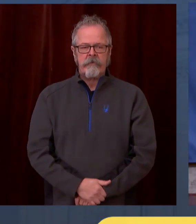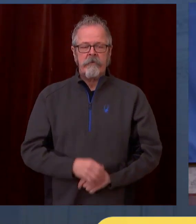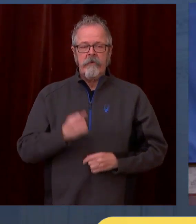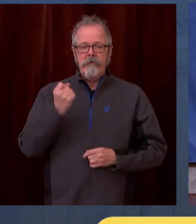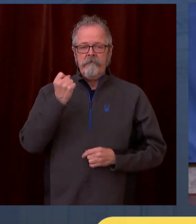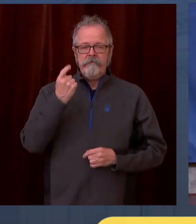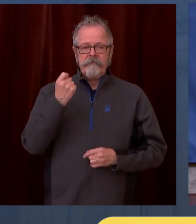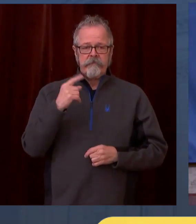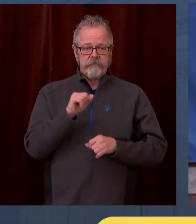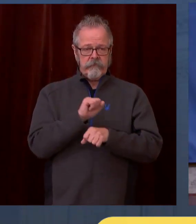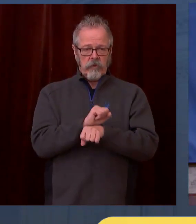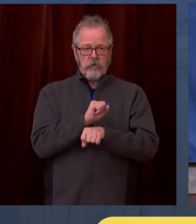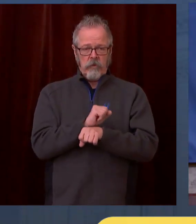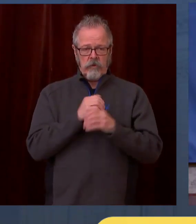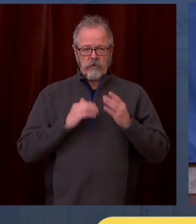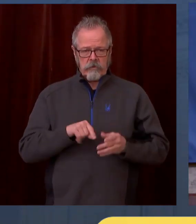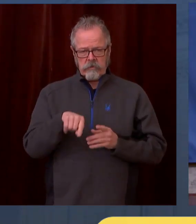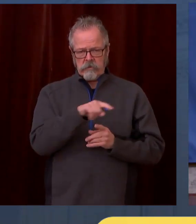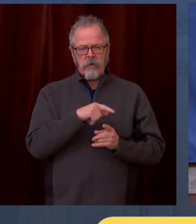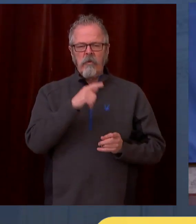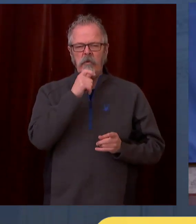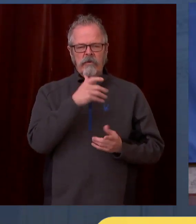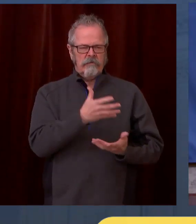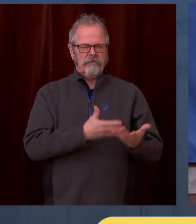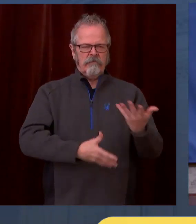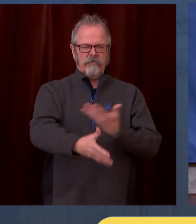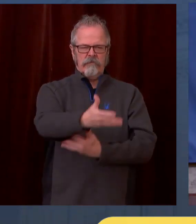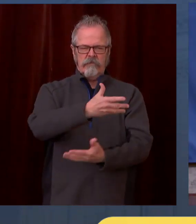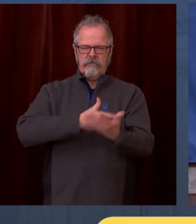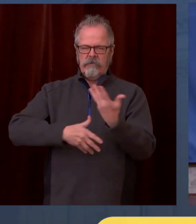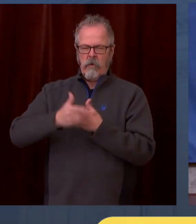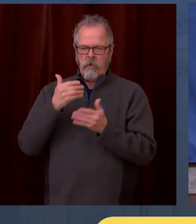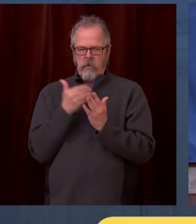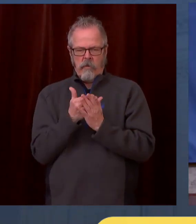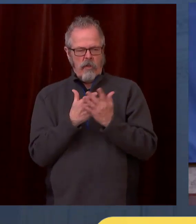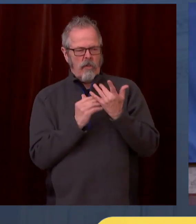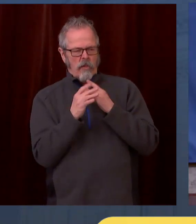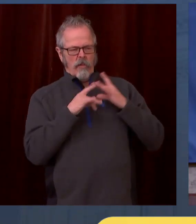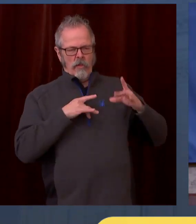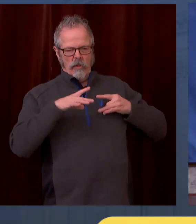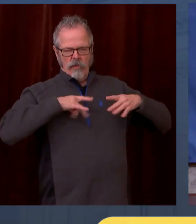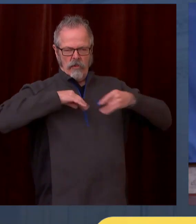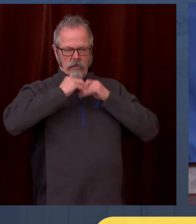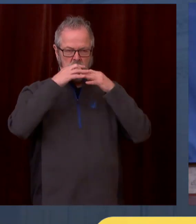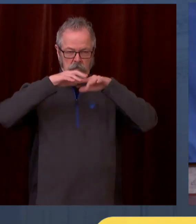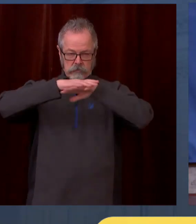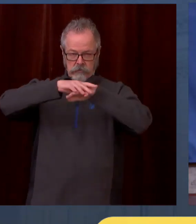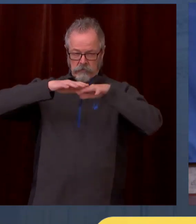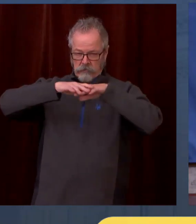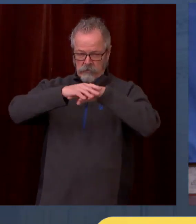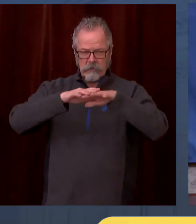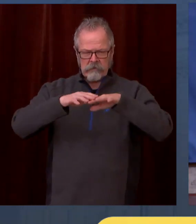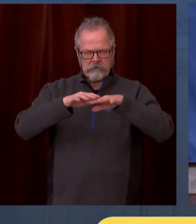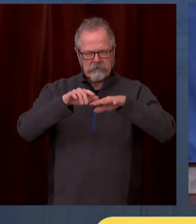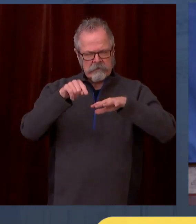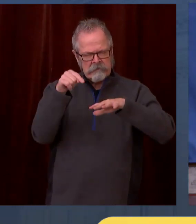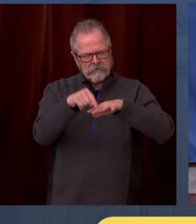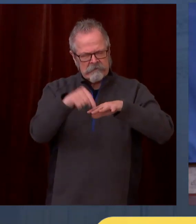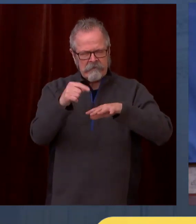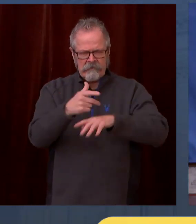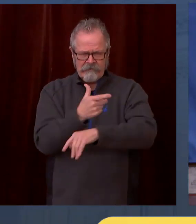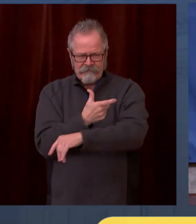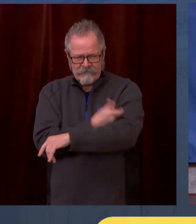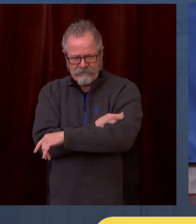to our state's effort. It's very important to reduce the transmission rate of the disease, which helps everyone.